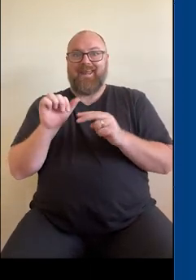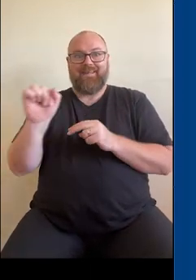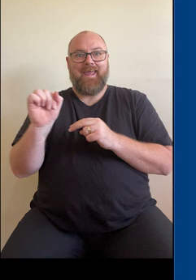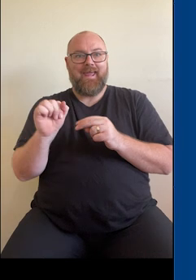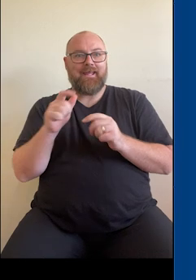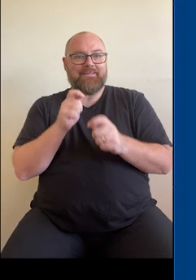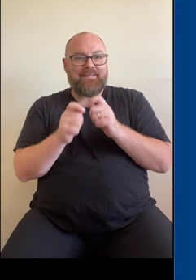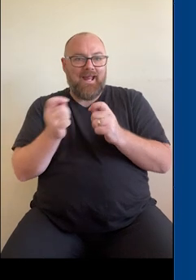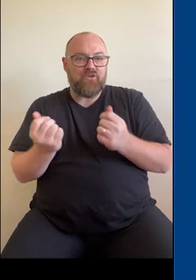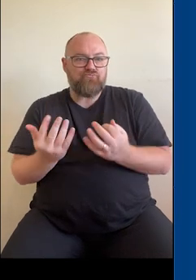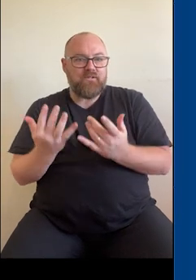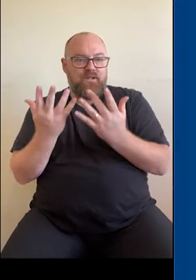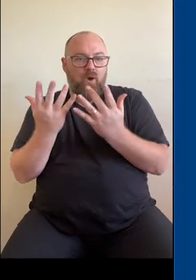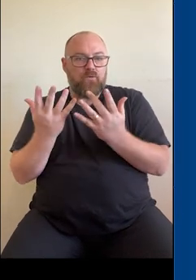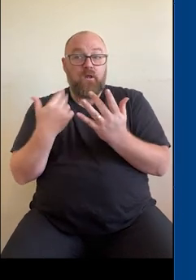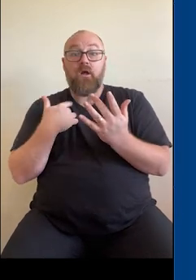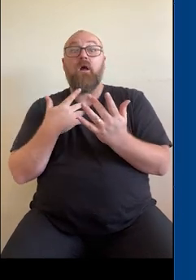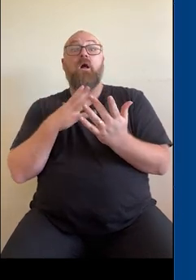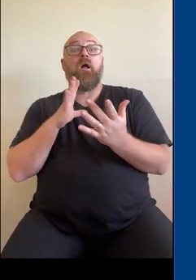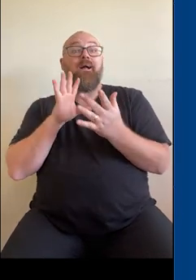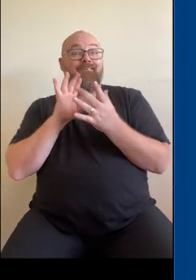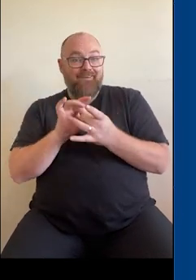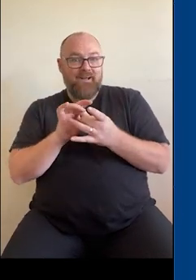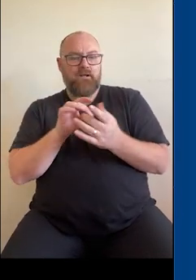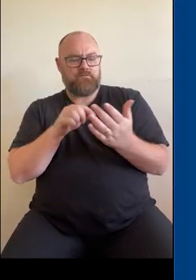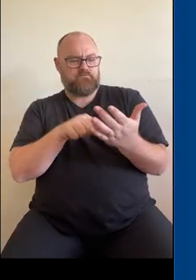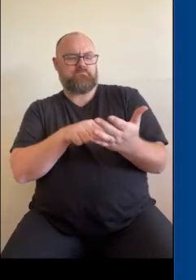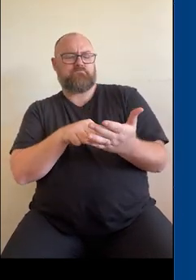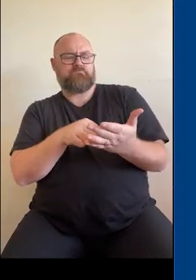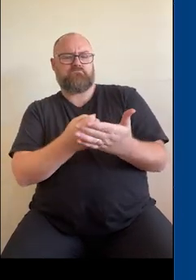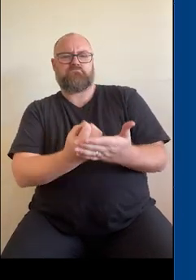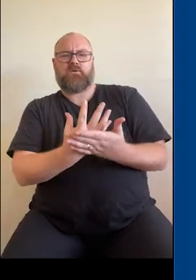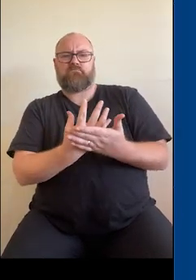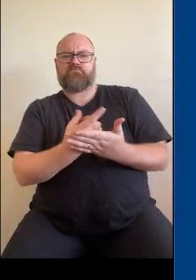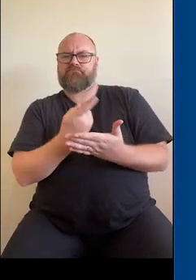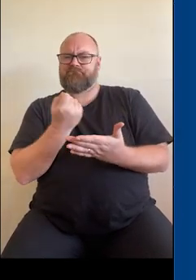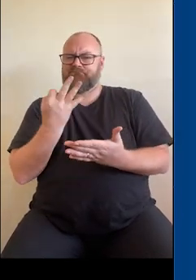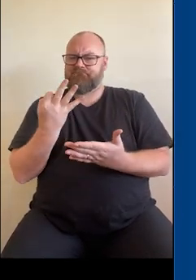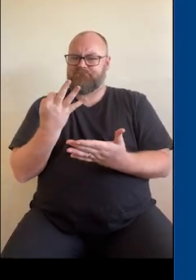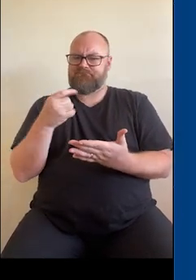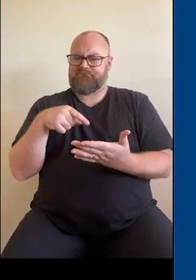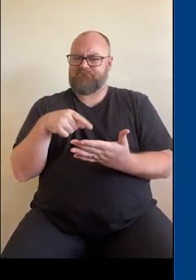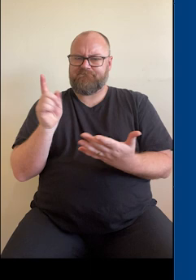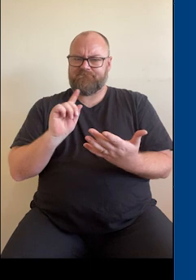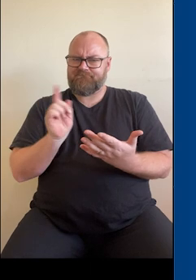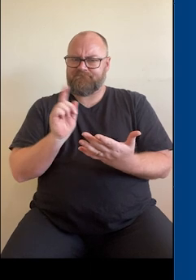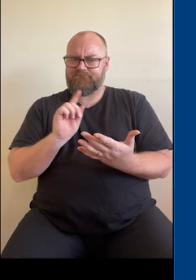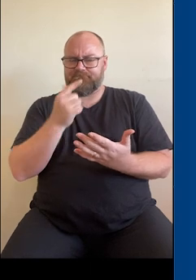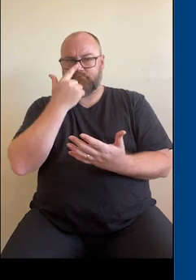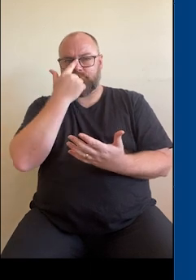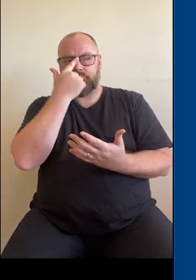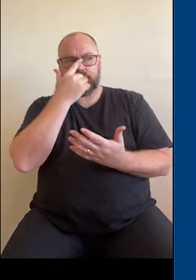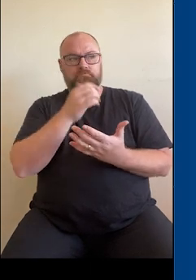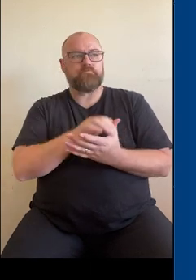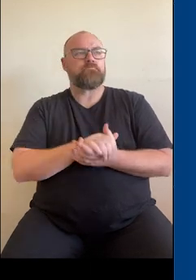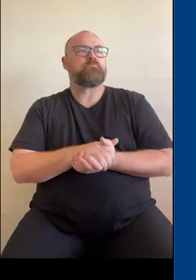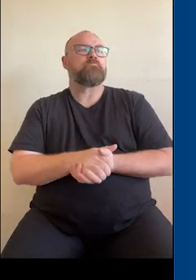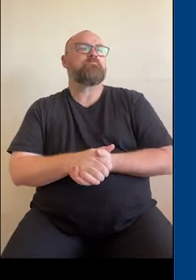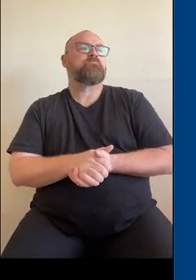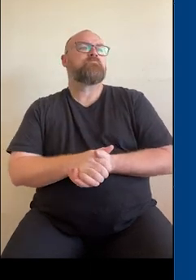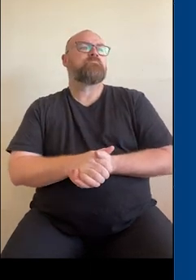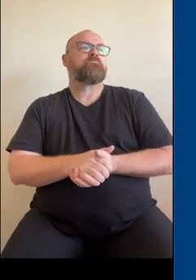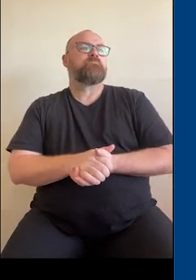and sometimes they might log into their record and see that the results aren't there. Can you explain why that might happen?